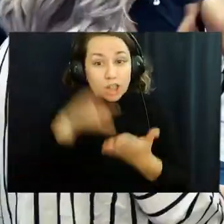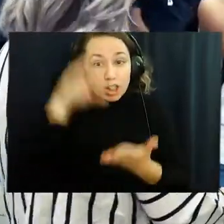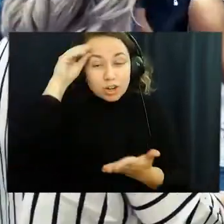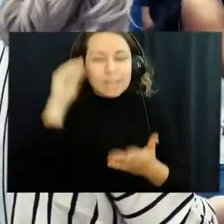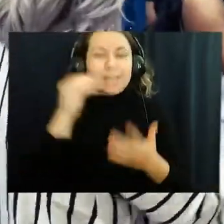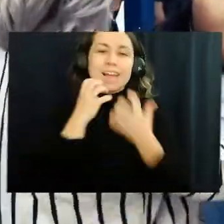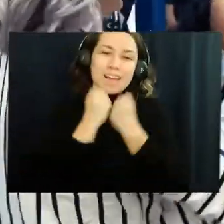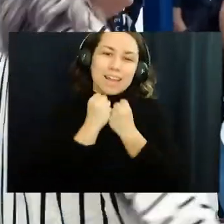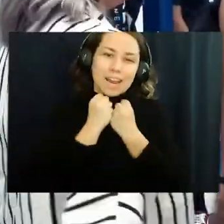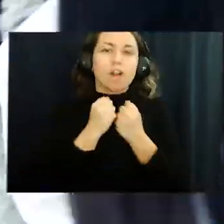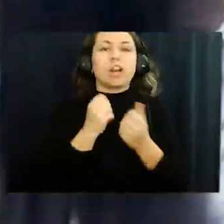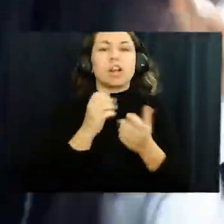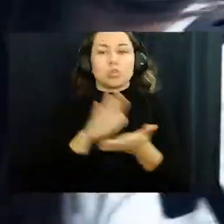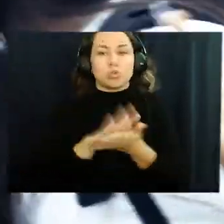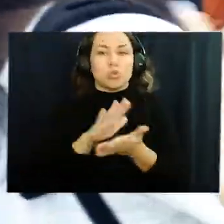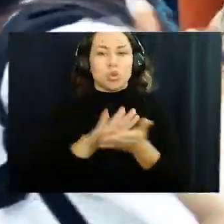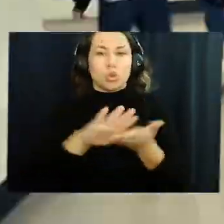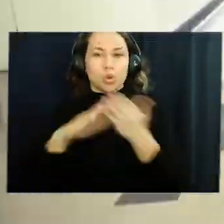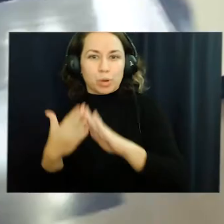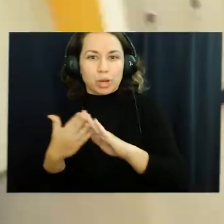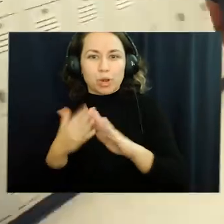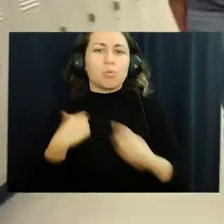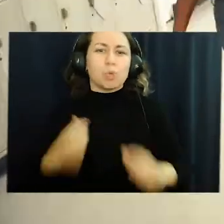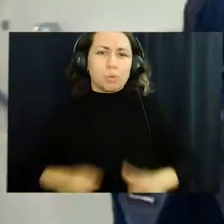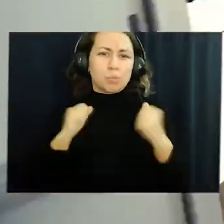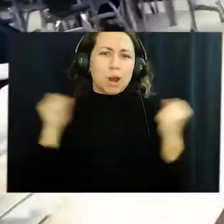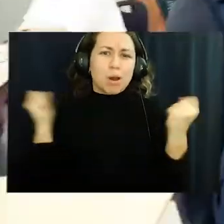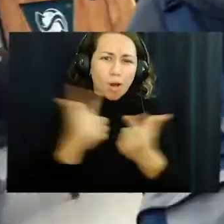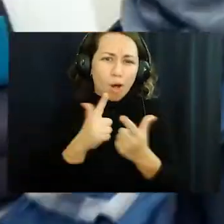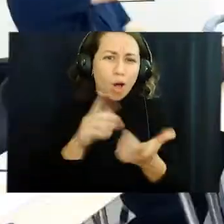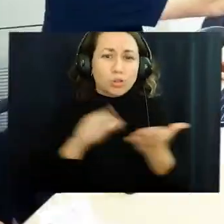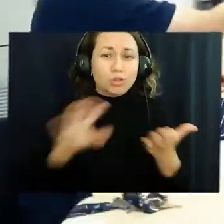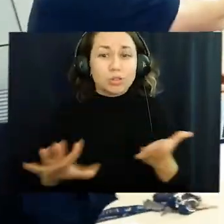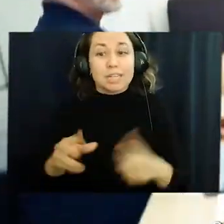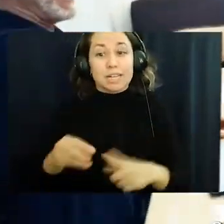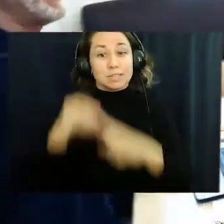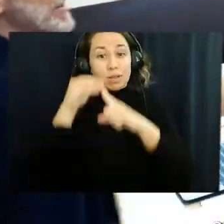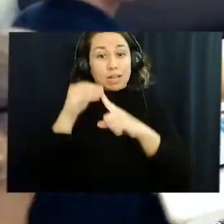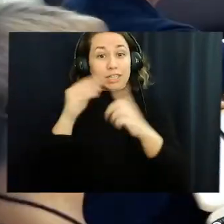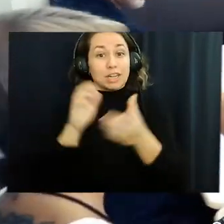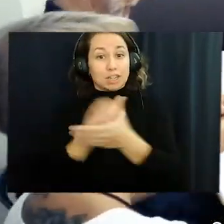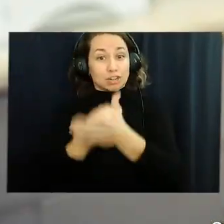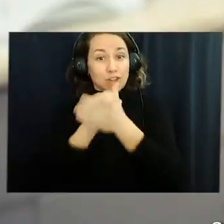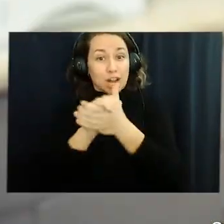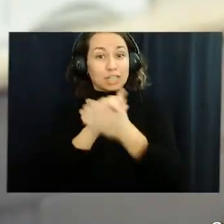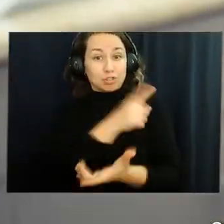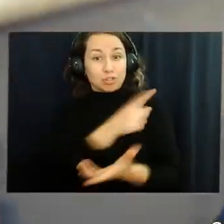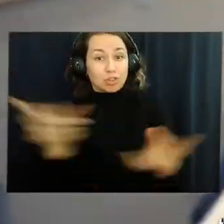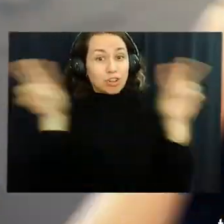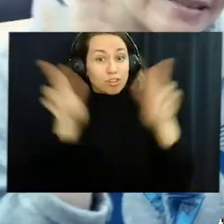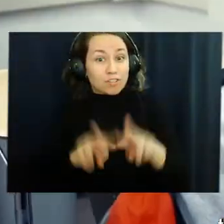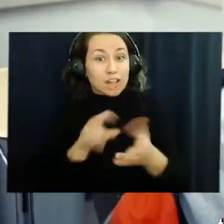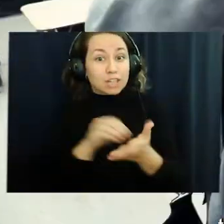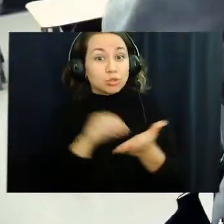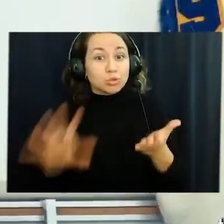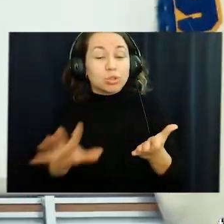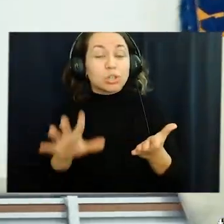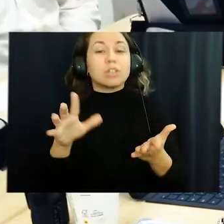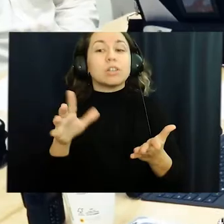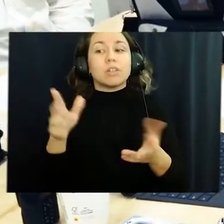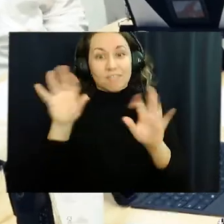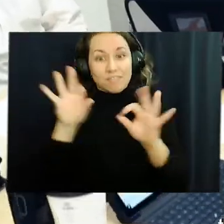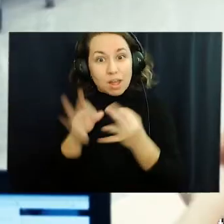and with the caring school community. We are proud of all our students who would like to especially congratulate those Valley students